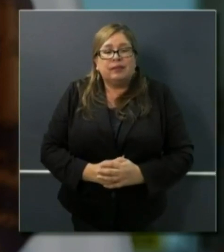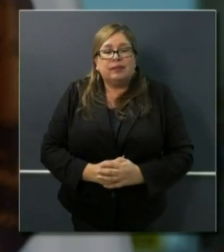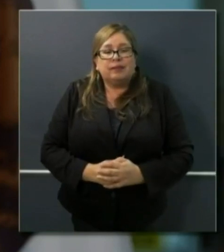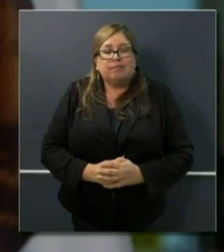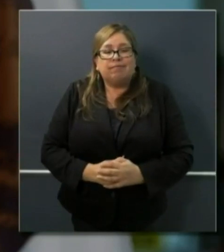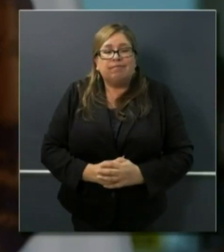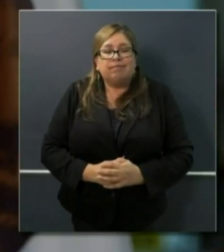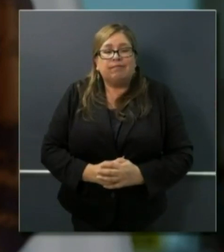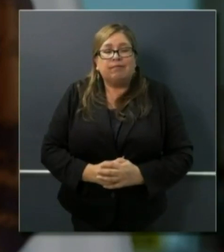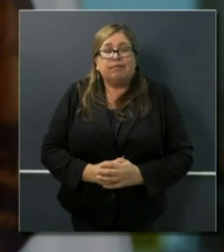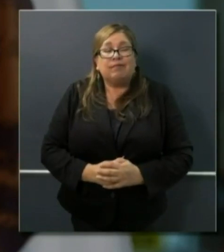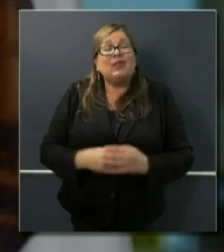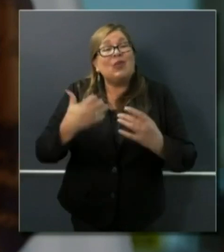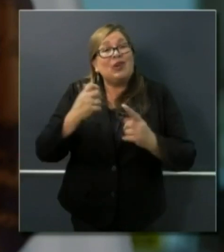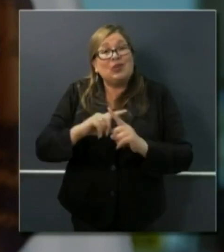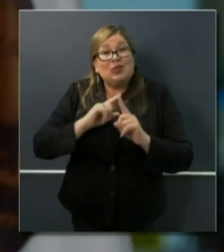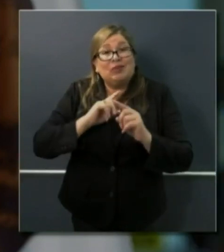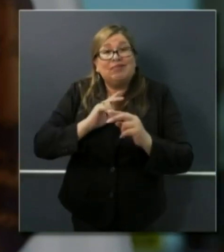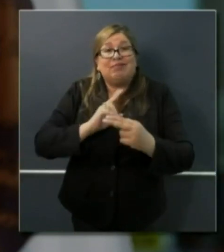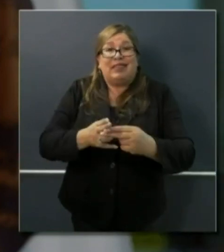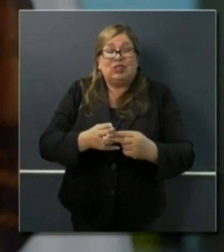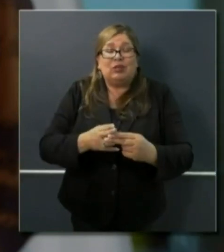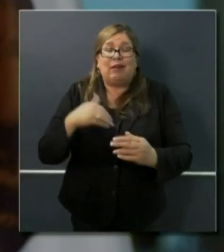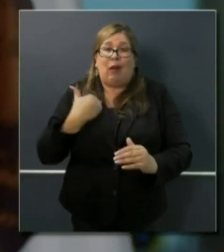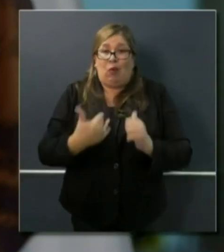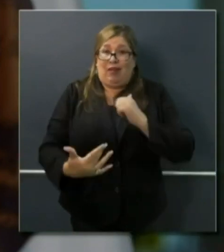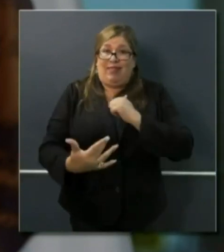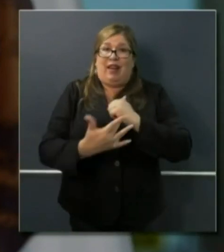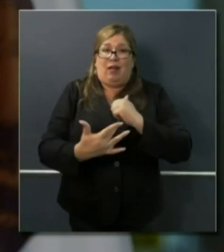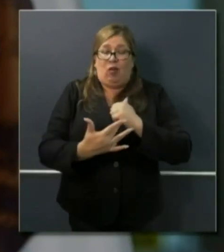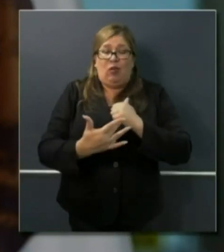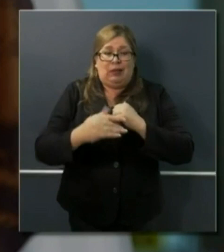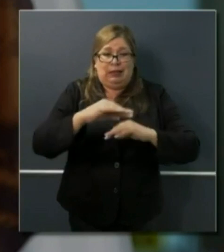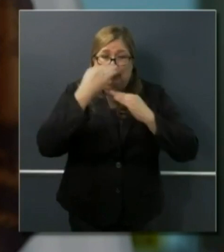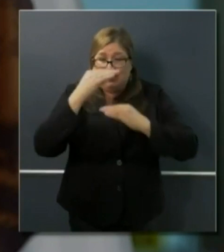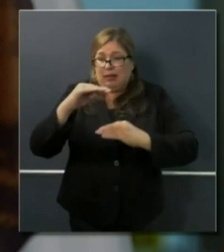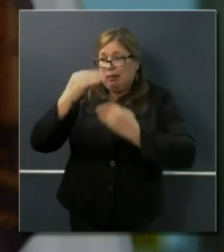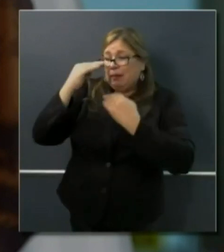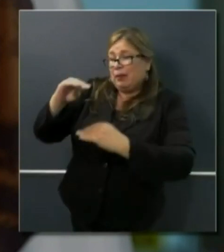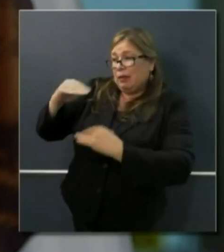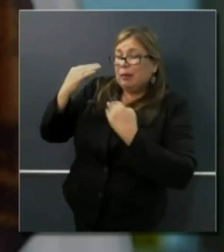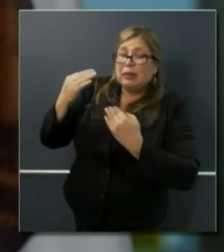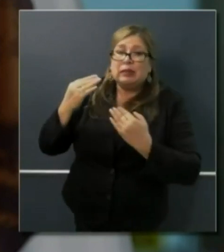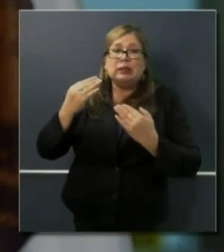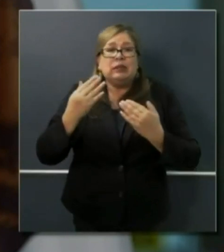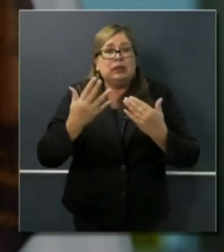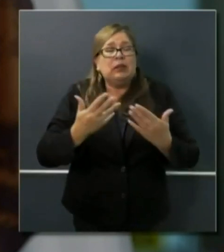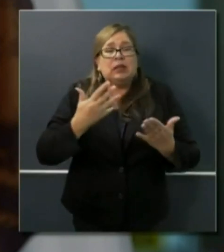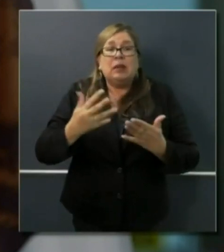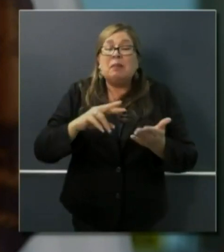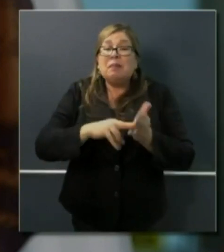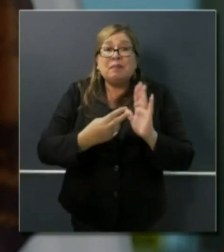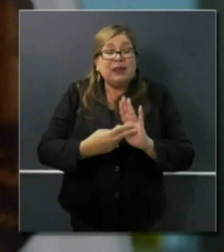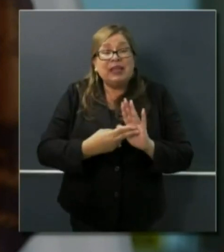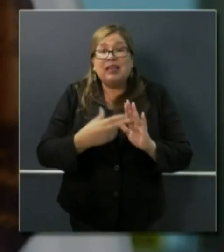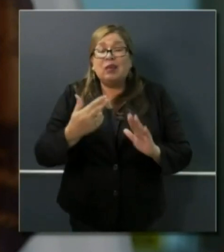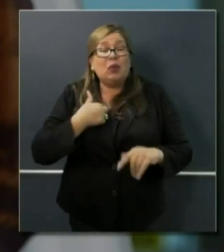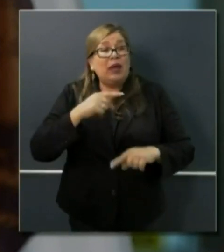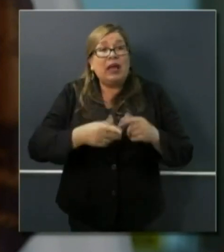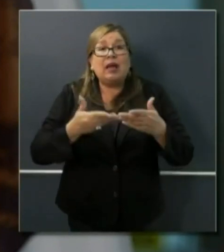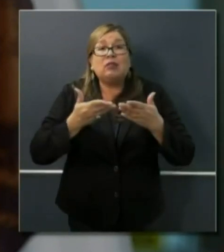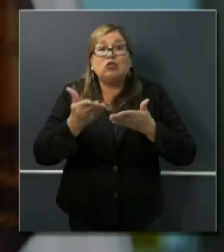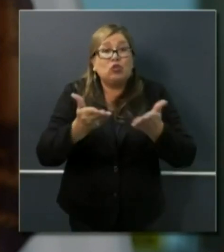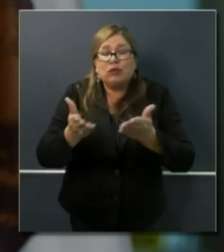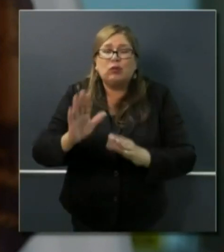in California. Our technology limits do not make inevitable that we will not be able to provide services, and so we're continuing